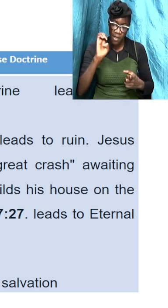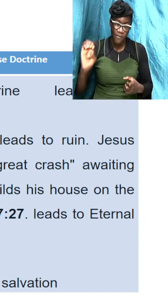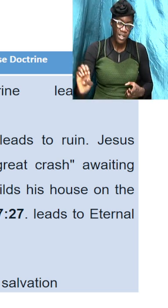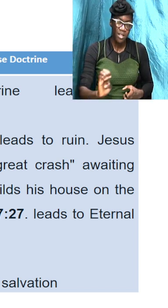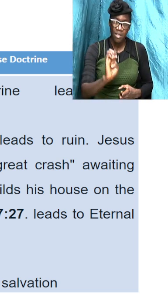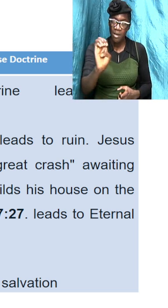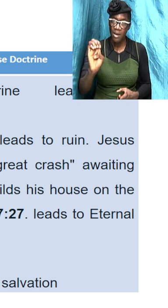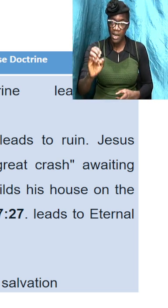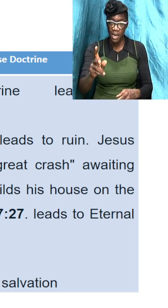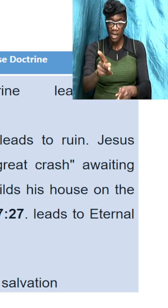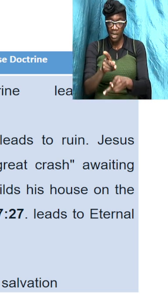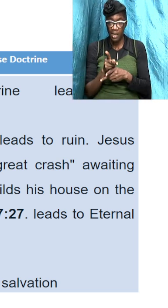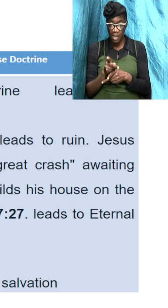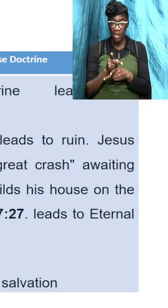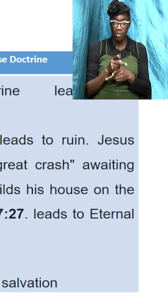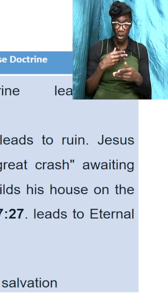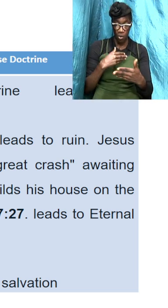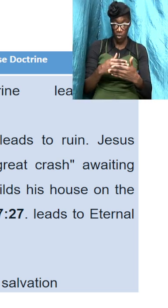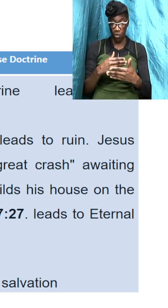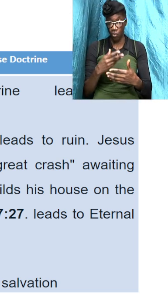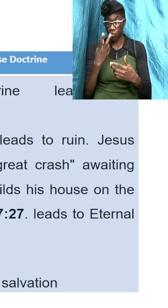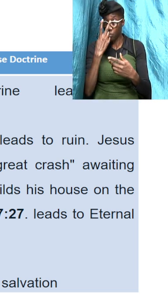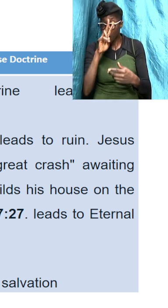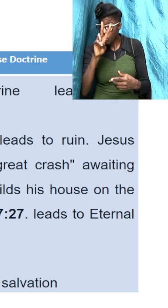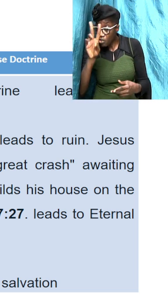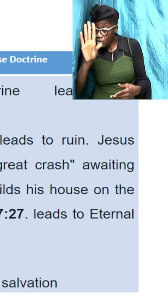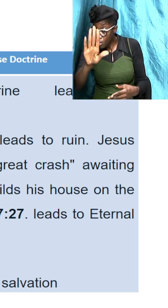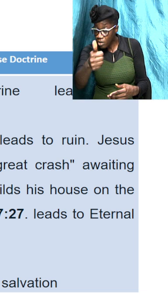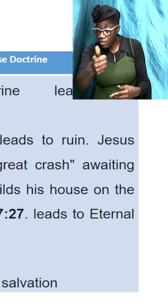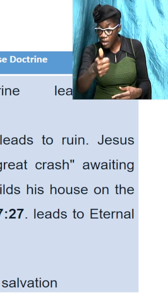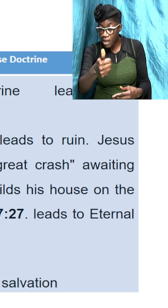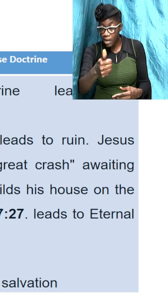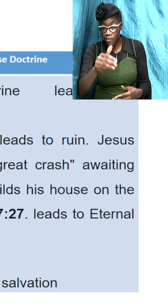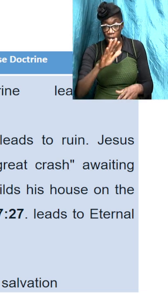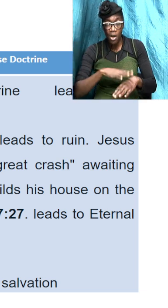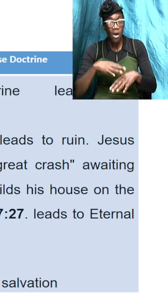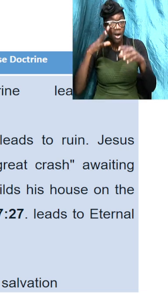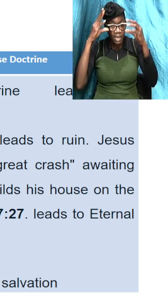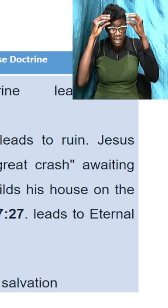keep a close watch on yourself and on the teaching